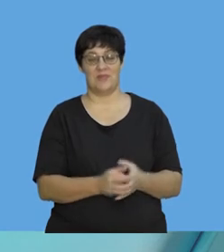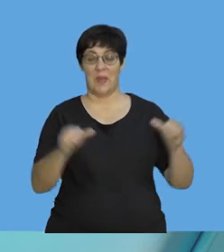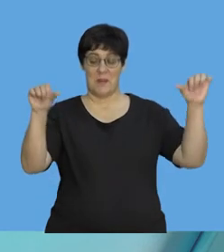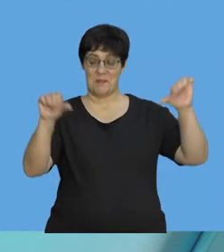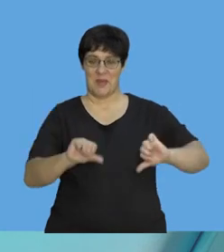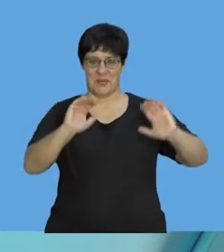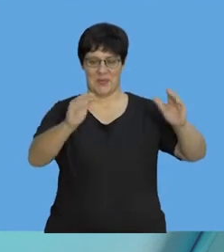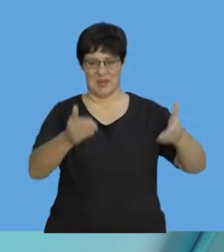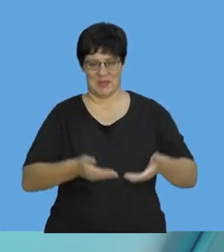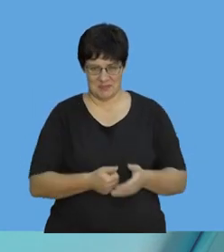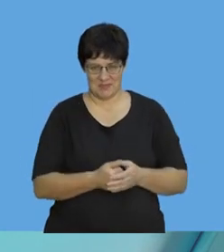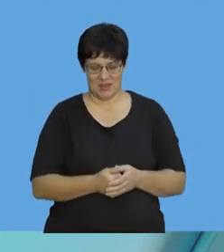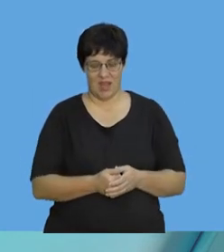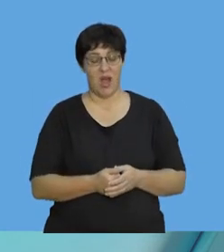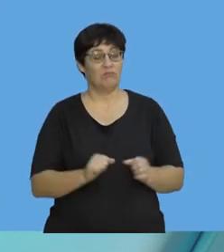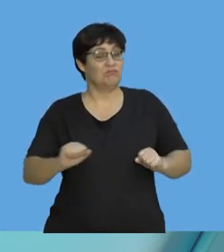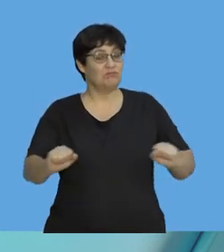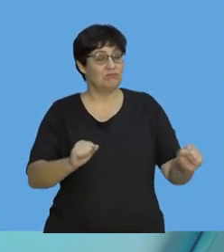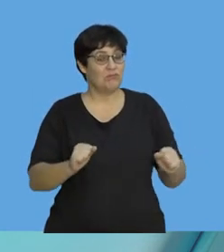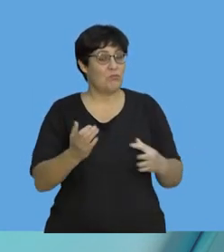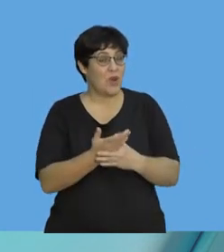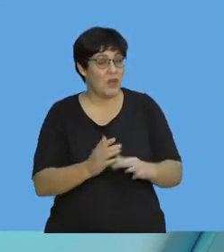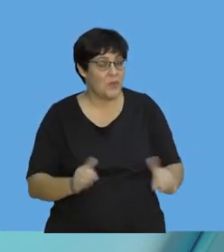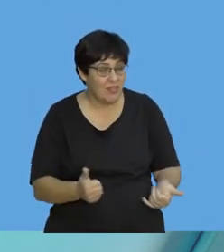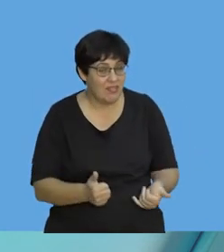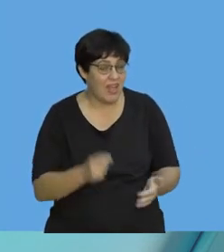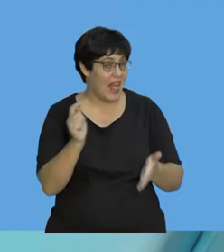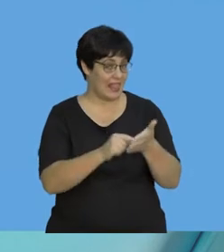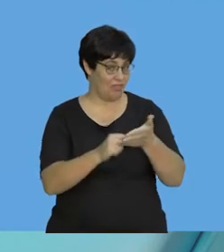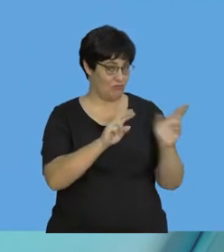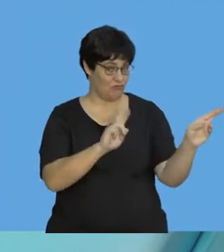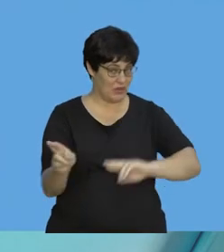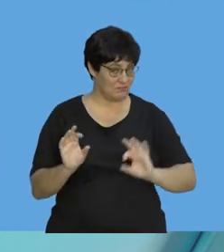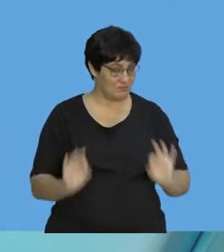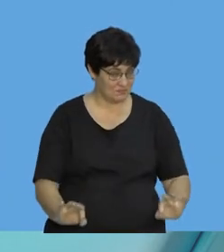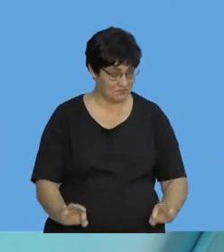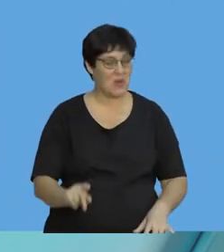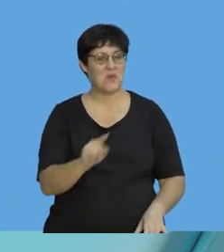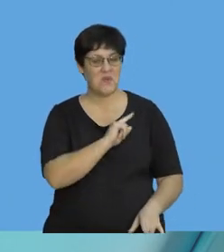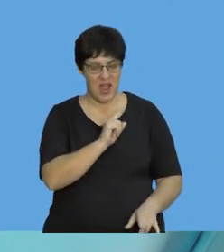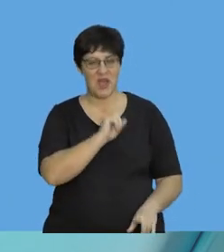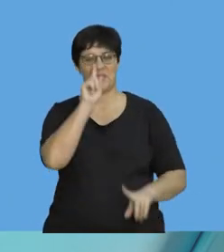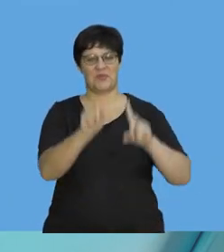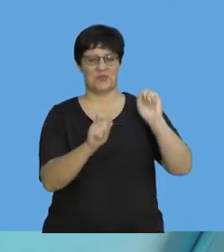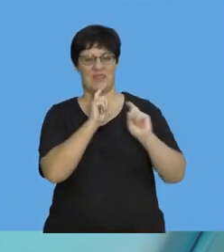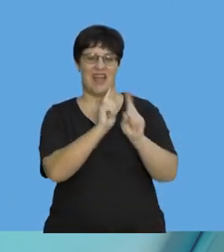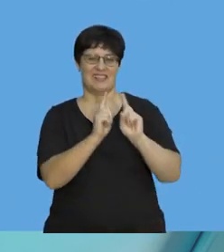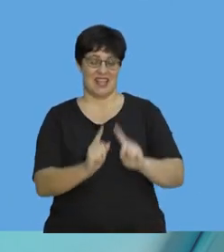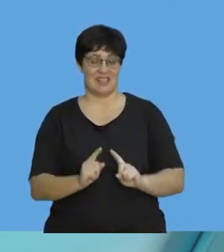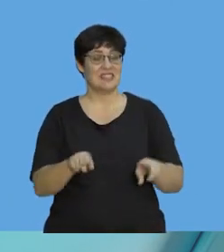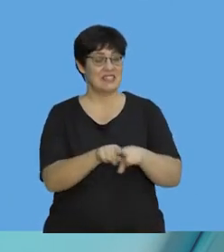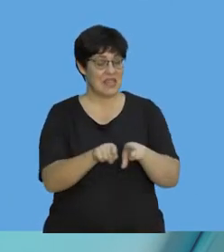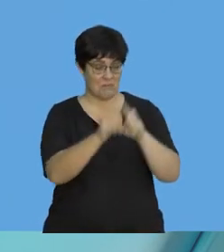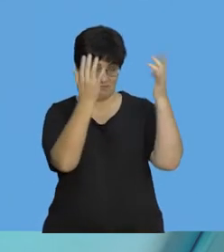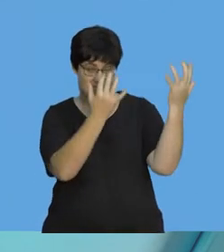Welcome back. I hope you had a good break. I hope you got your calculators ready because now we're going to do some calculations and we're going to do some explanation